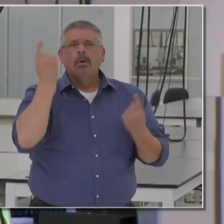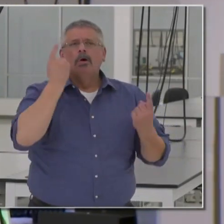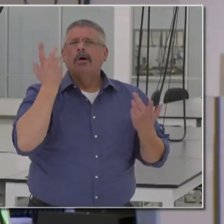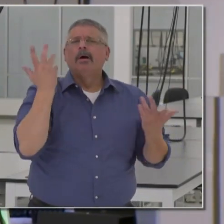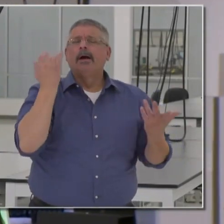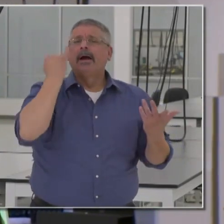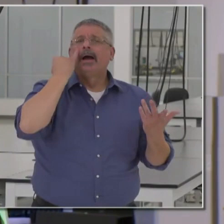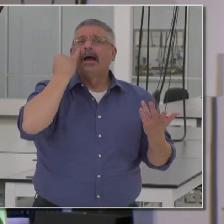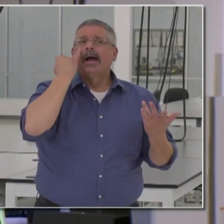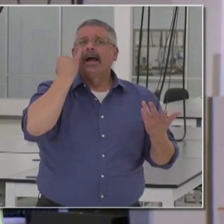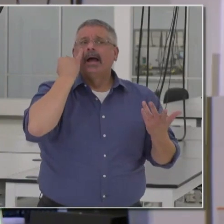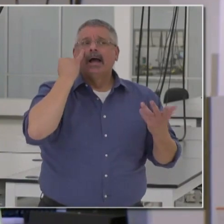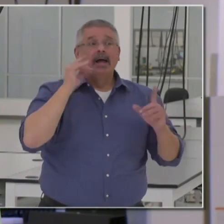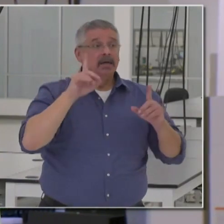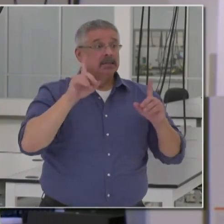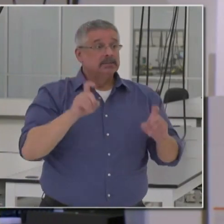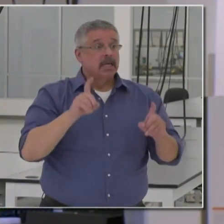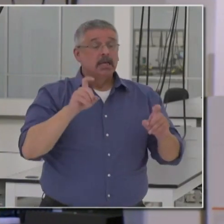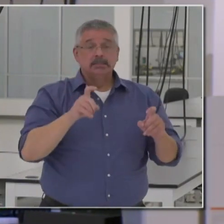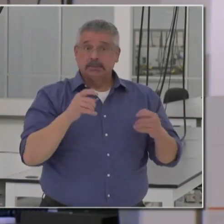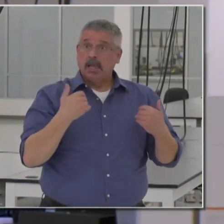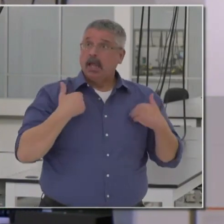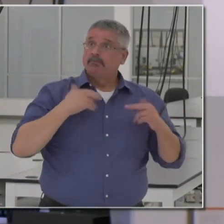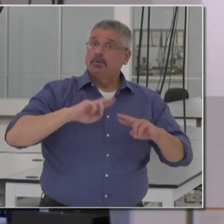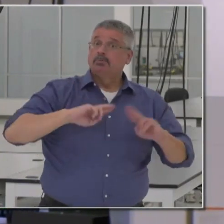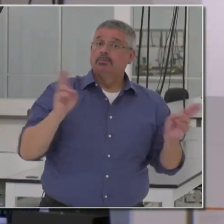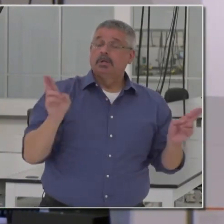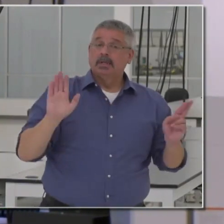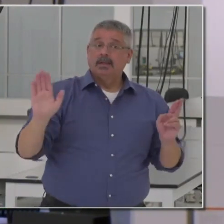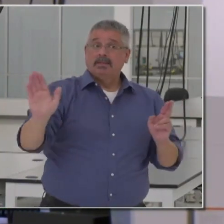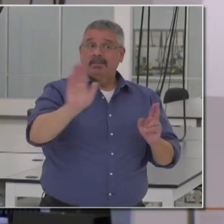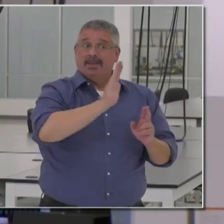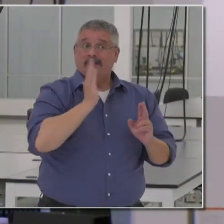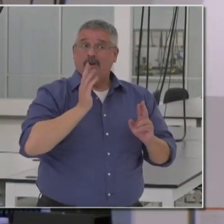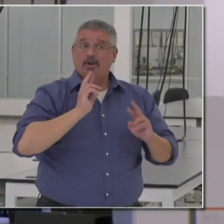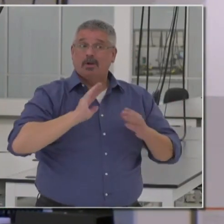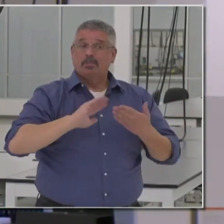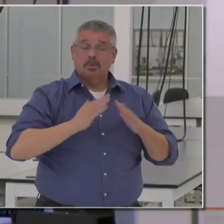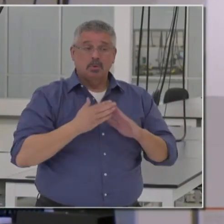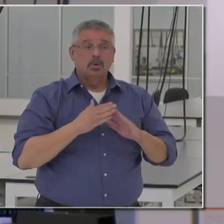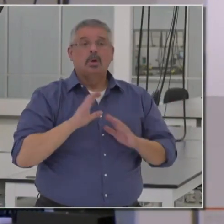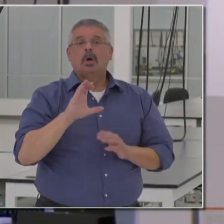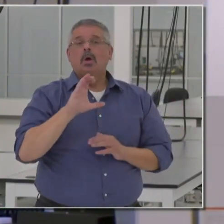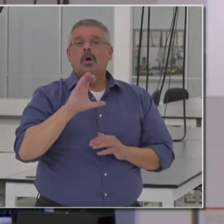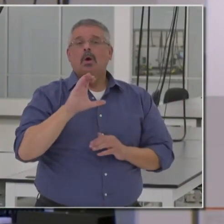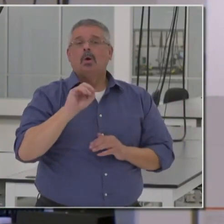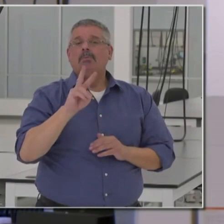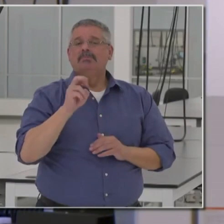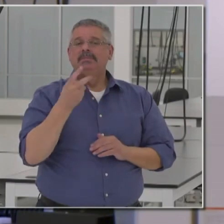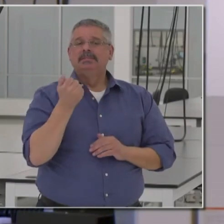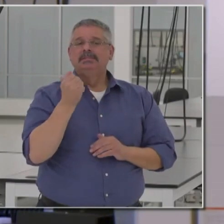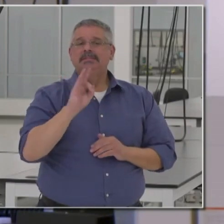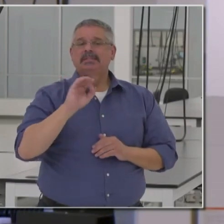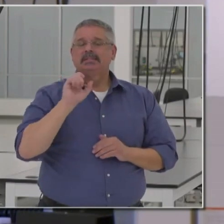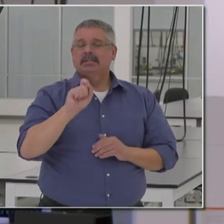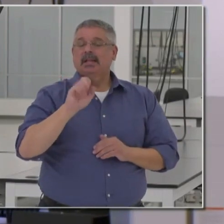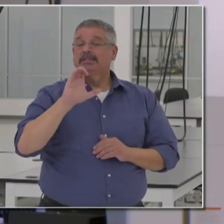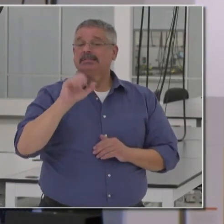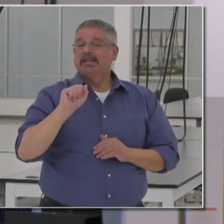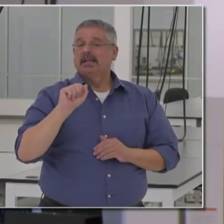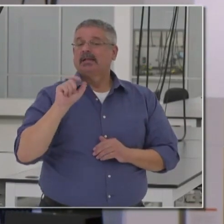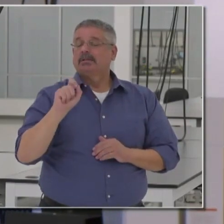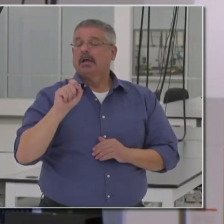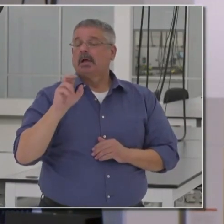if there are tests even available in their community to go to the covid19.ca.gov